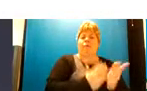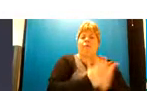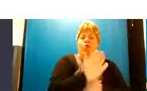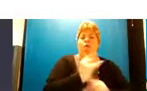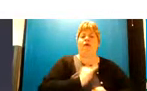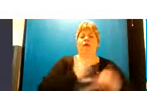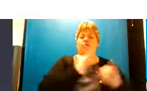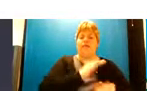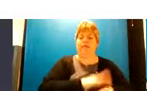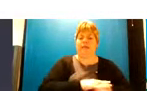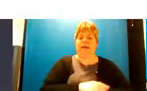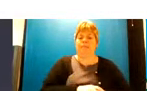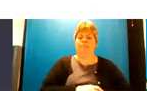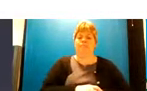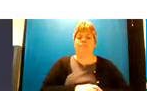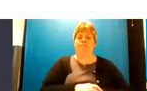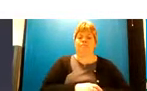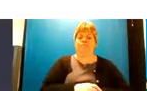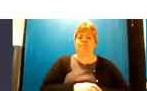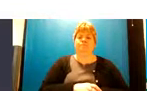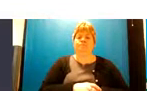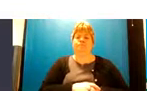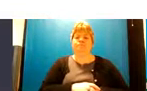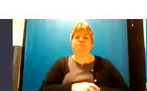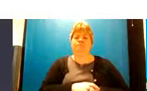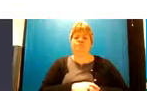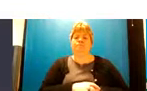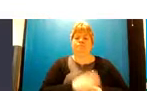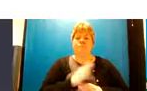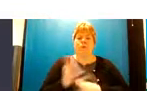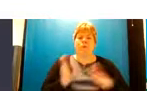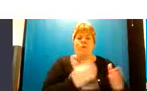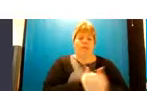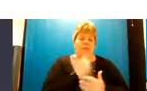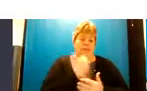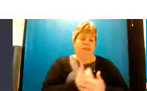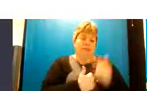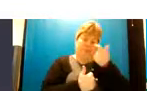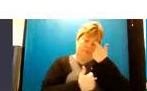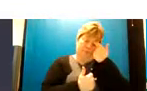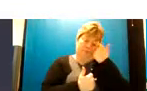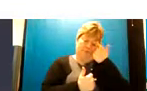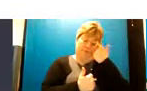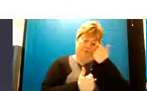crisis to move on jen to the next slide please